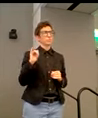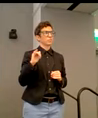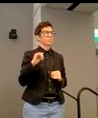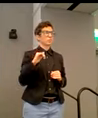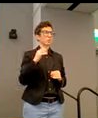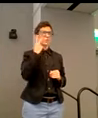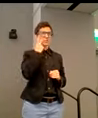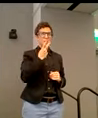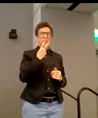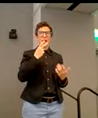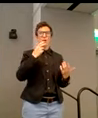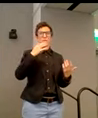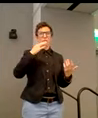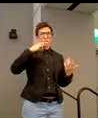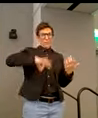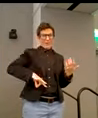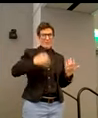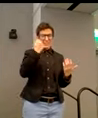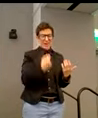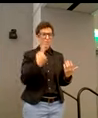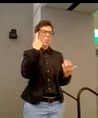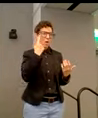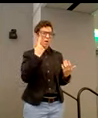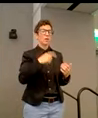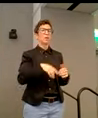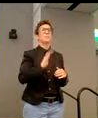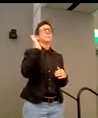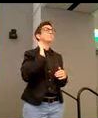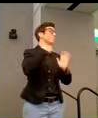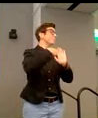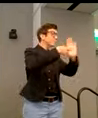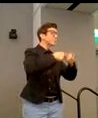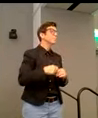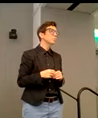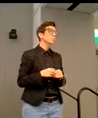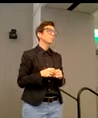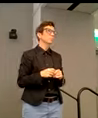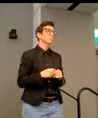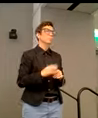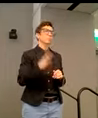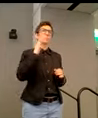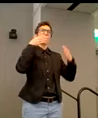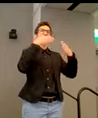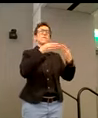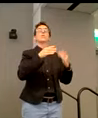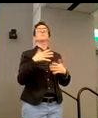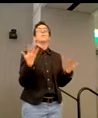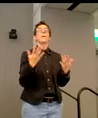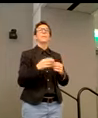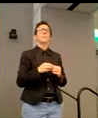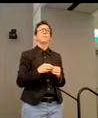everyone. Another cliche, right? But, um, you know, in the past year, for example, uh, we've definitely focused a lot on our efforts and, uh,